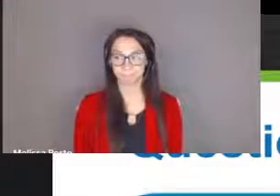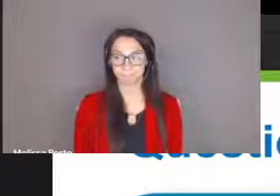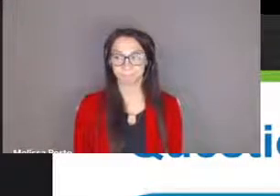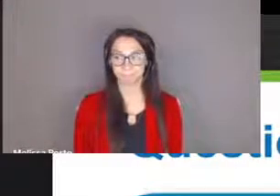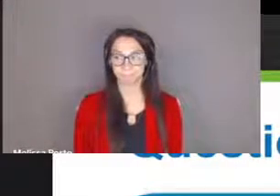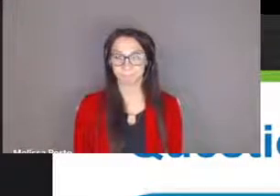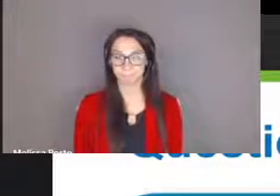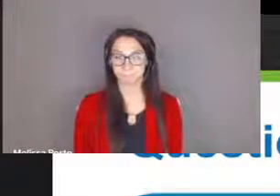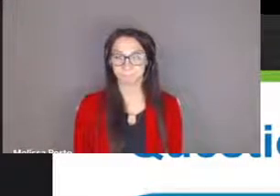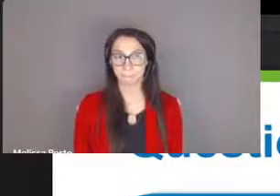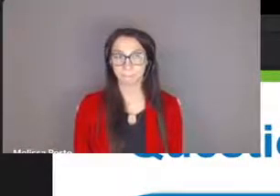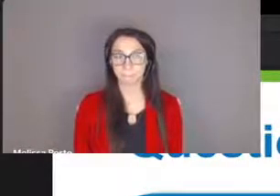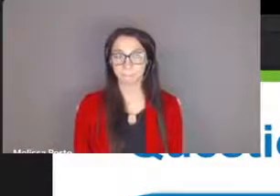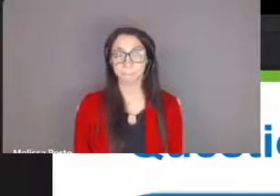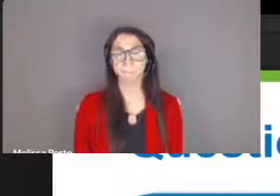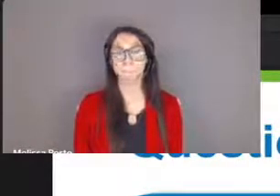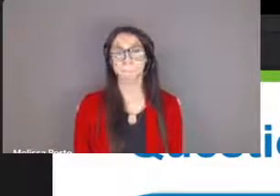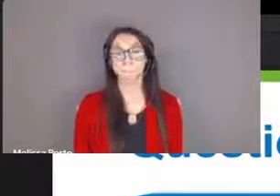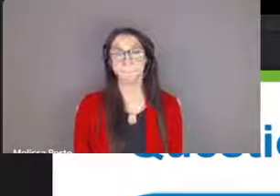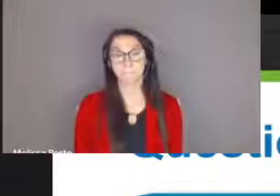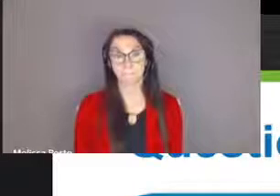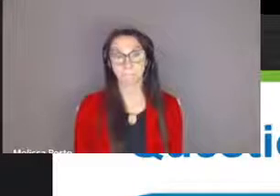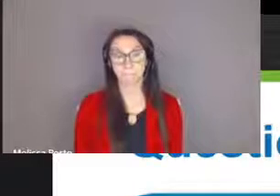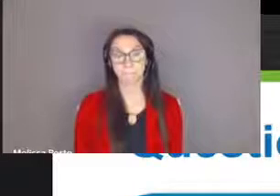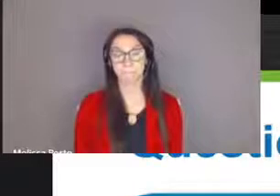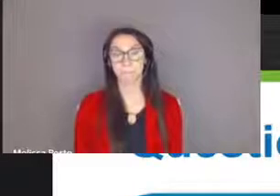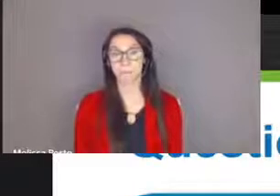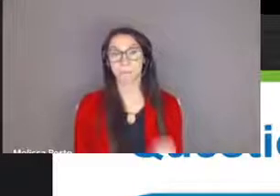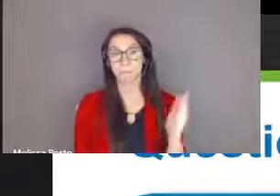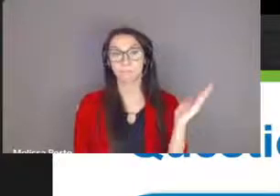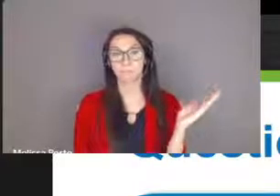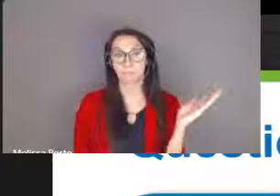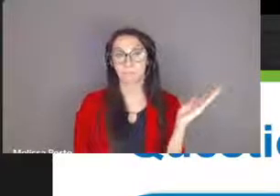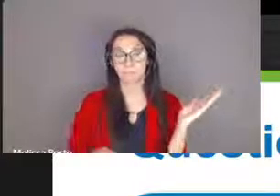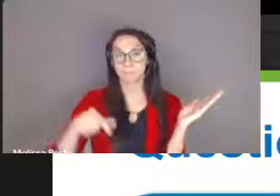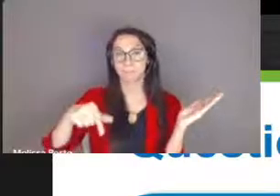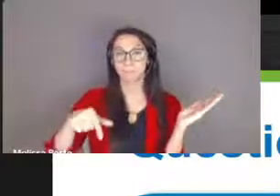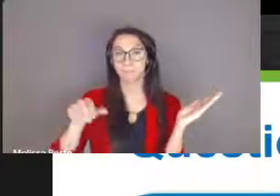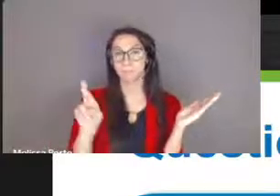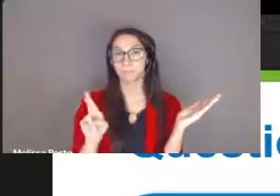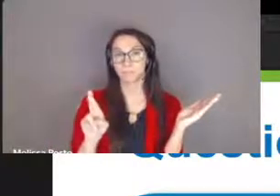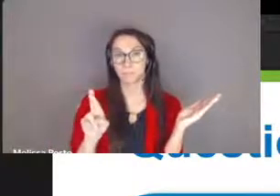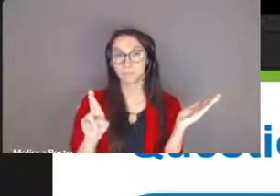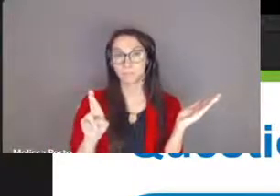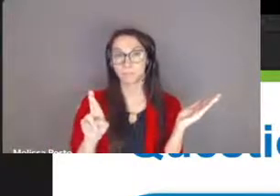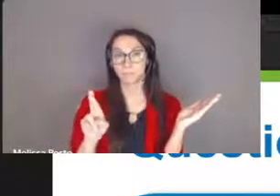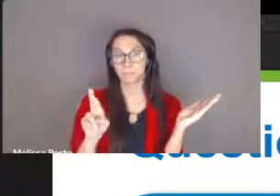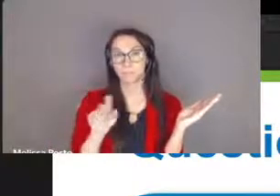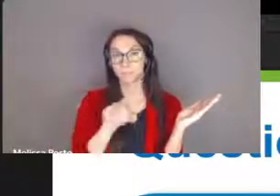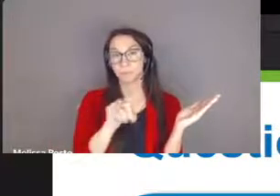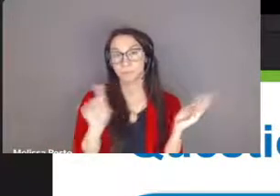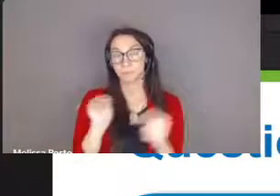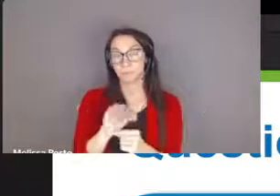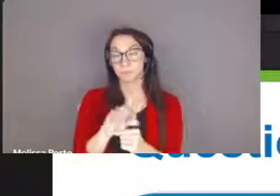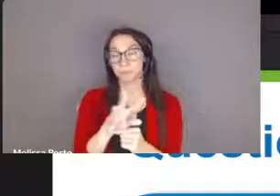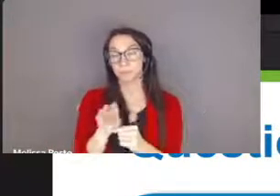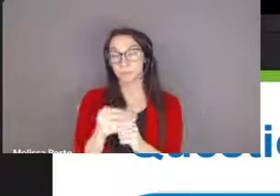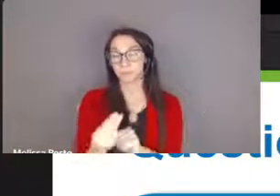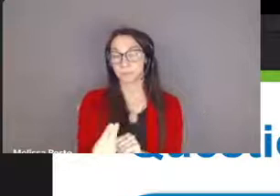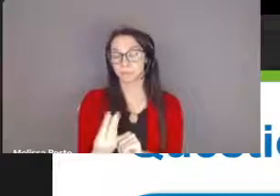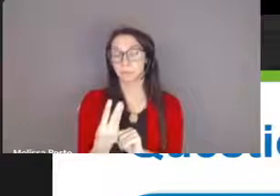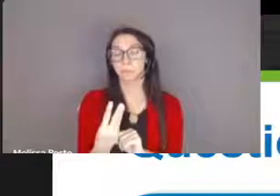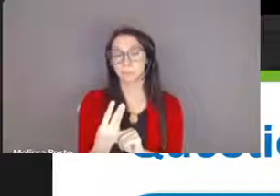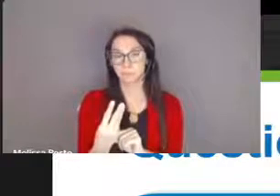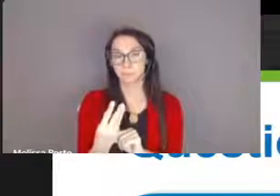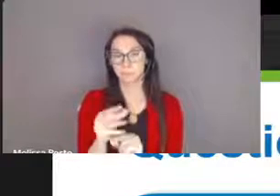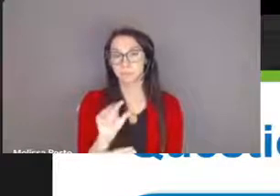before we begin i just wanted to share with you the qr code here so this qr code will take you to an ms form where you will be able